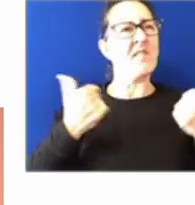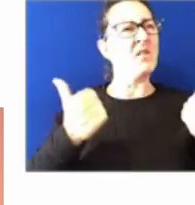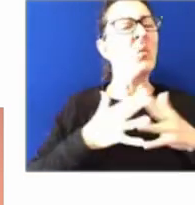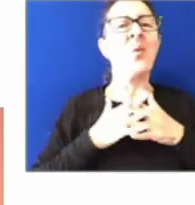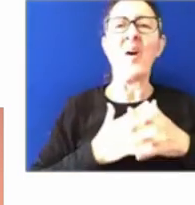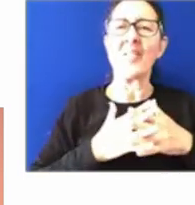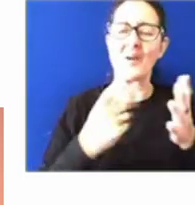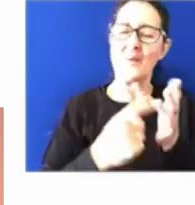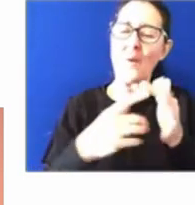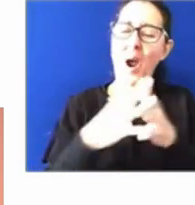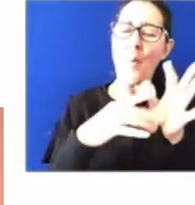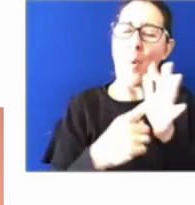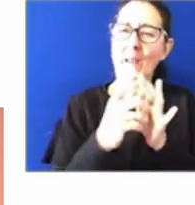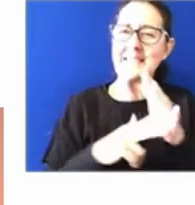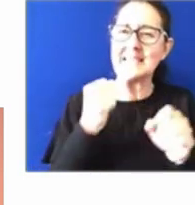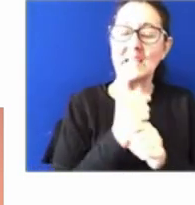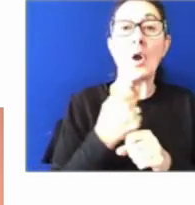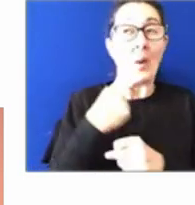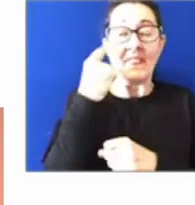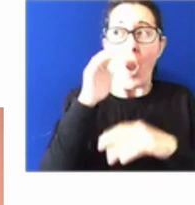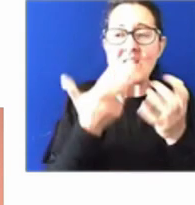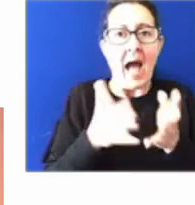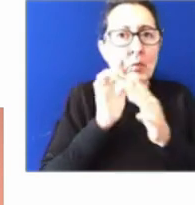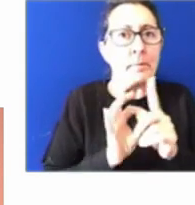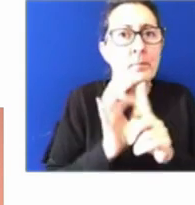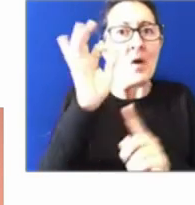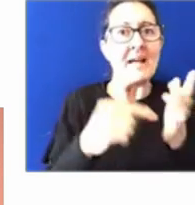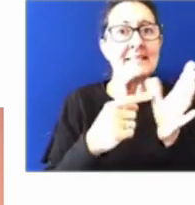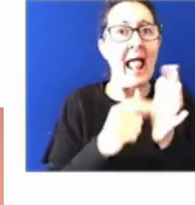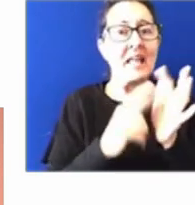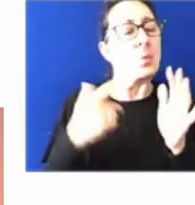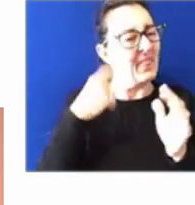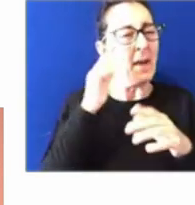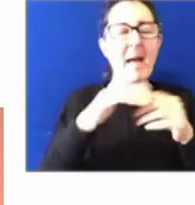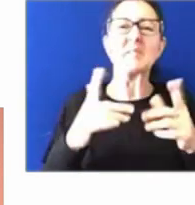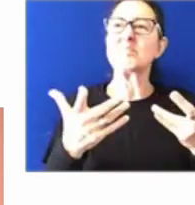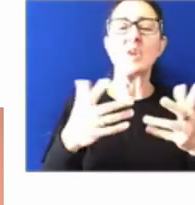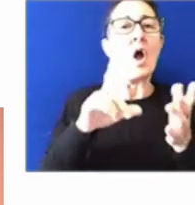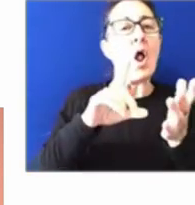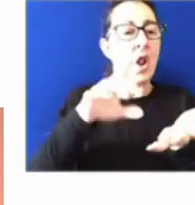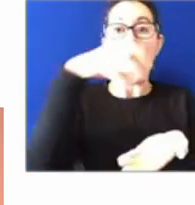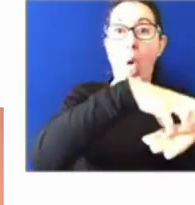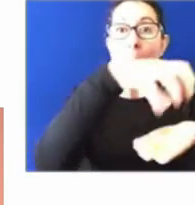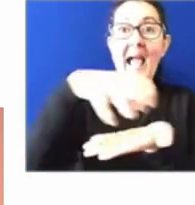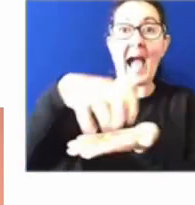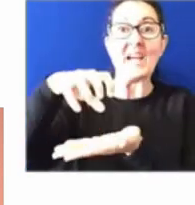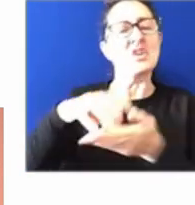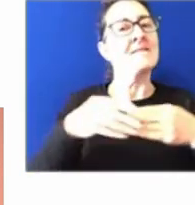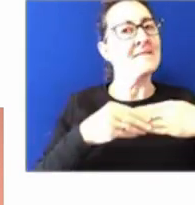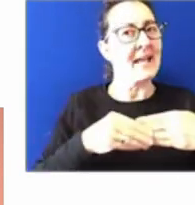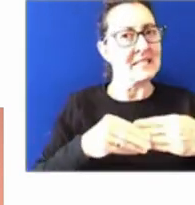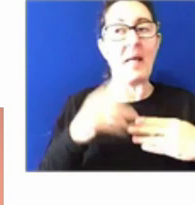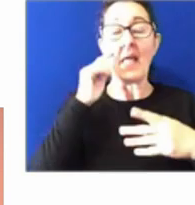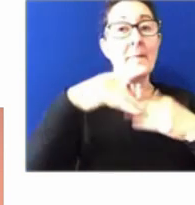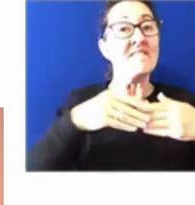we're exploring options around location, around flexibility. We're looking to reinvest in internal capability